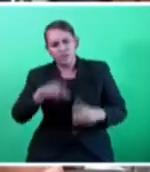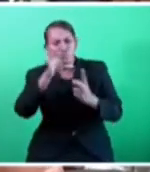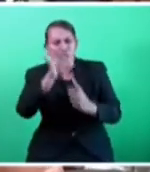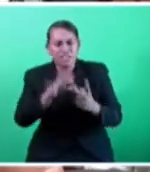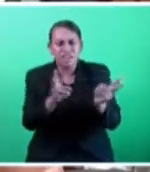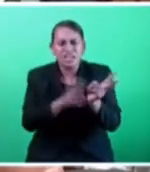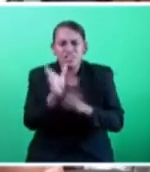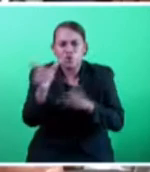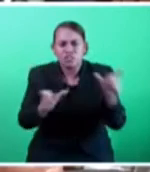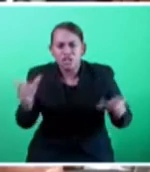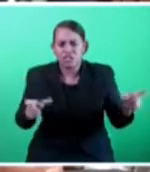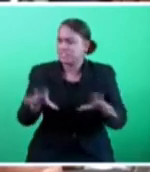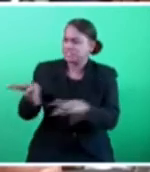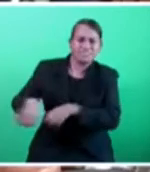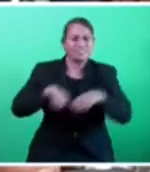action of climate change?